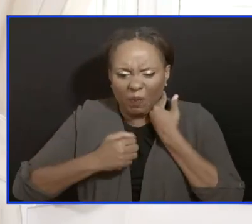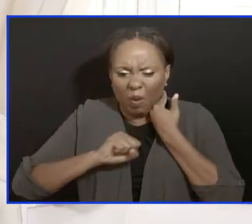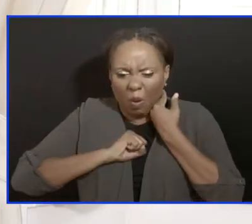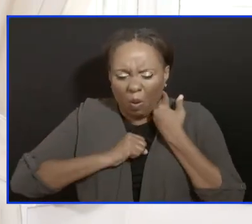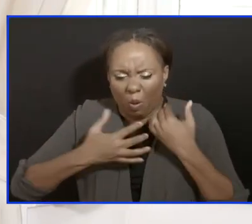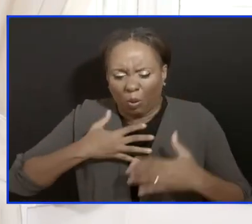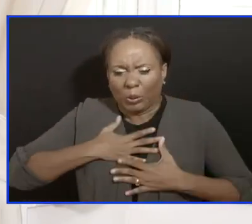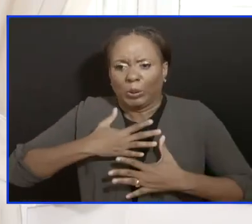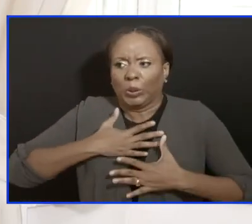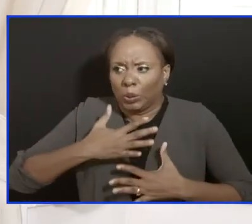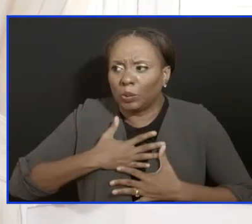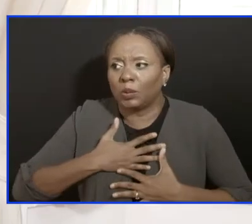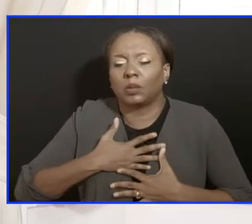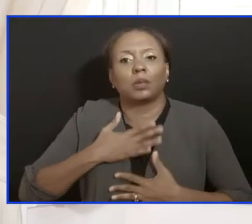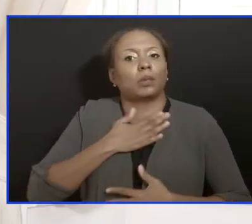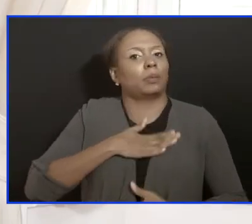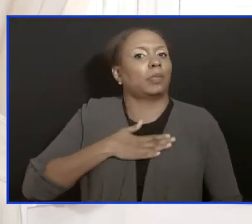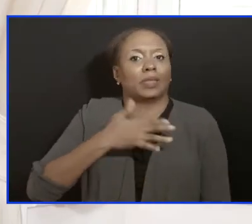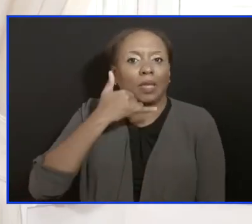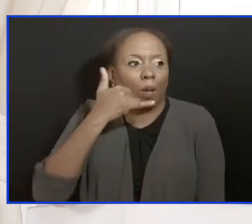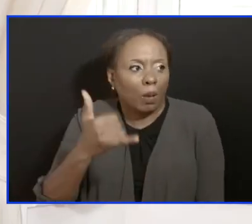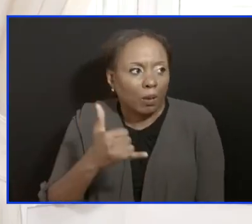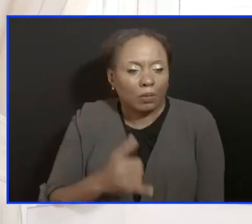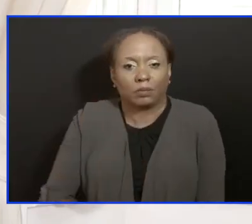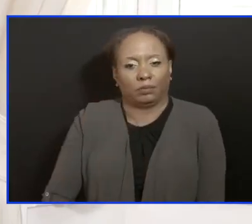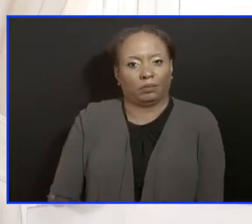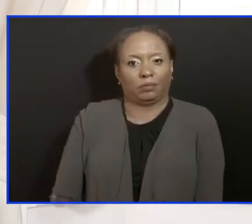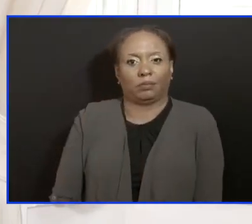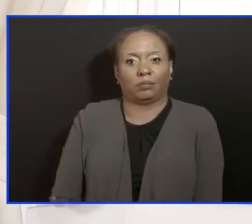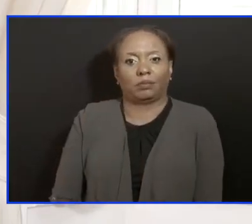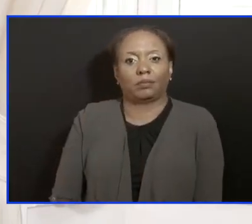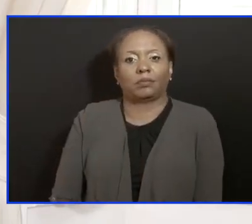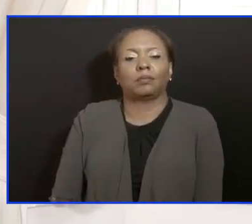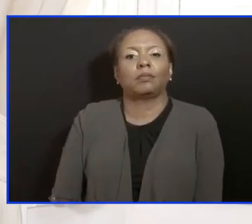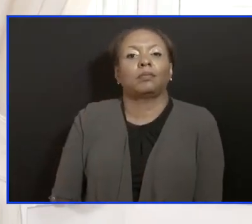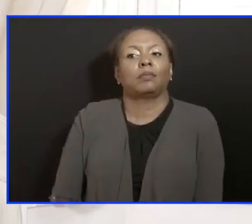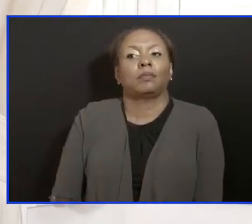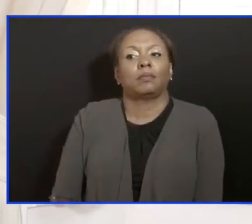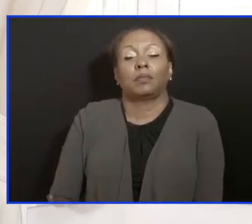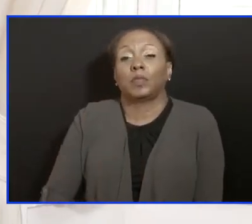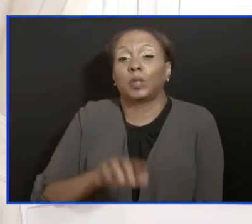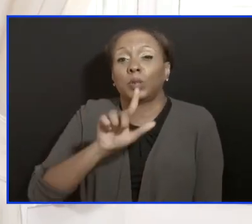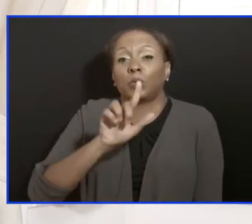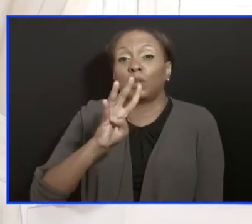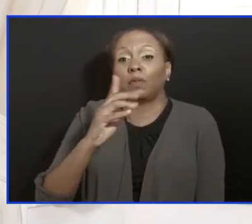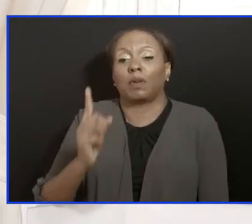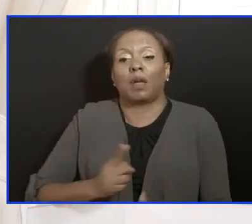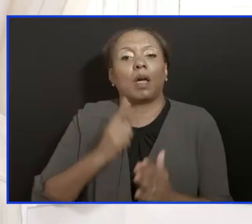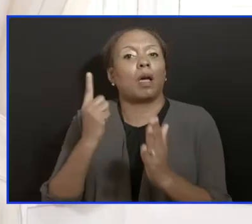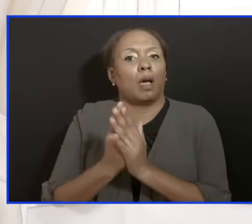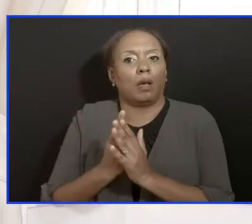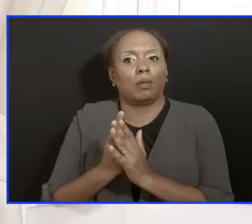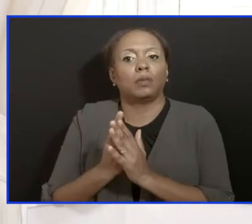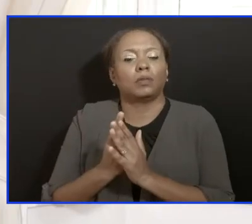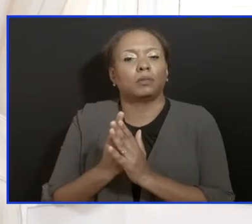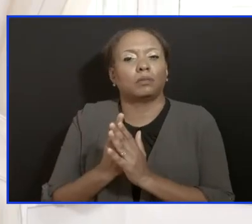It is a 24-hour hotline, but we have dedicated this line for COVID positive patients.